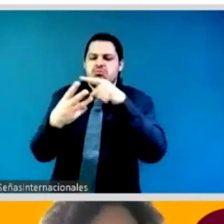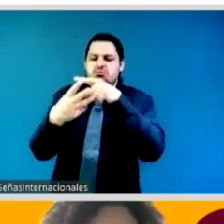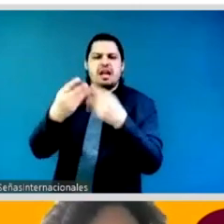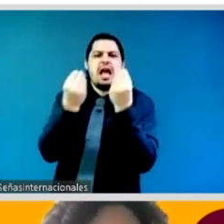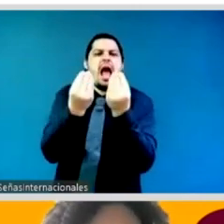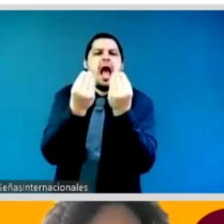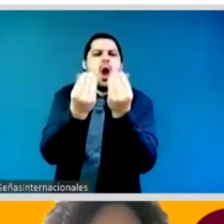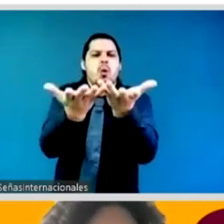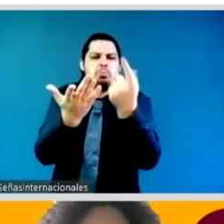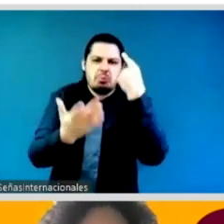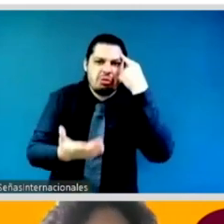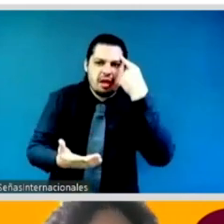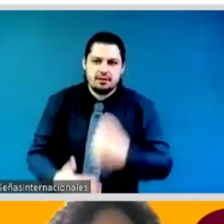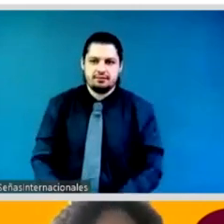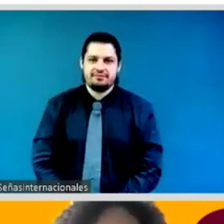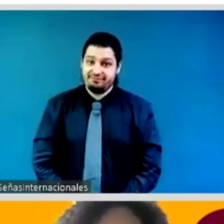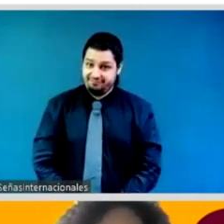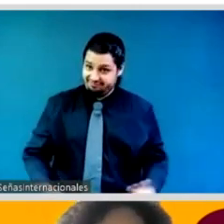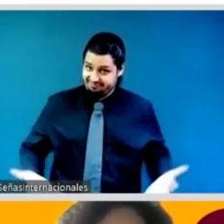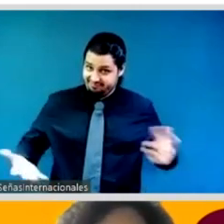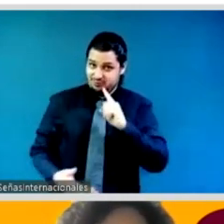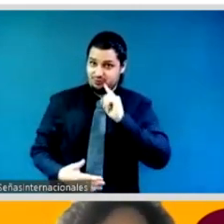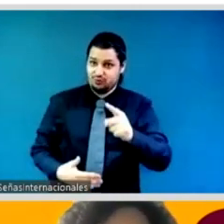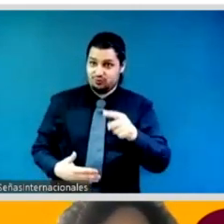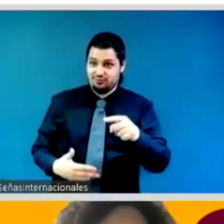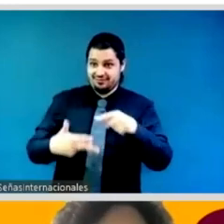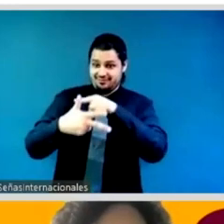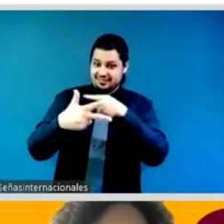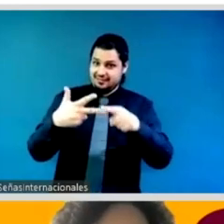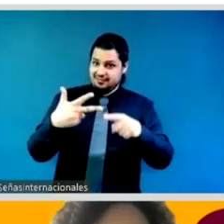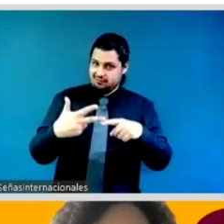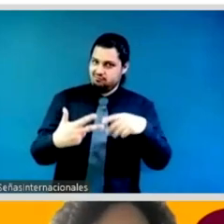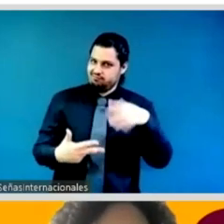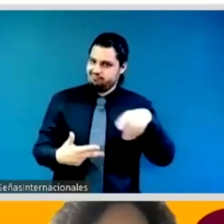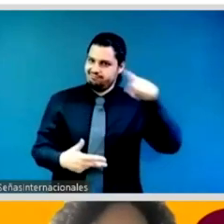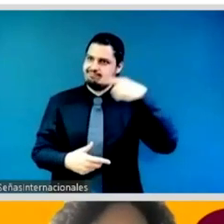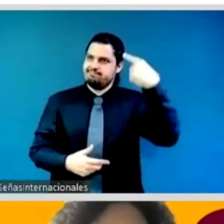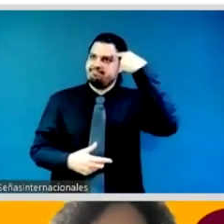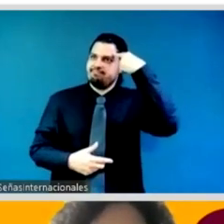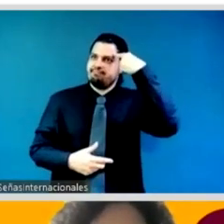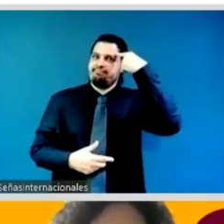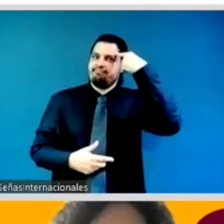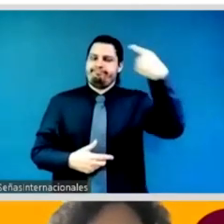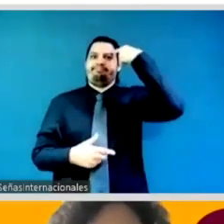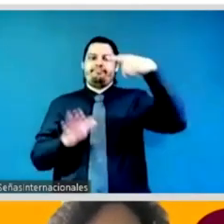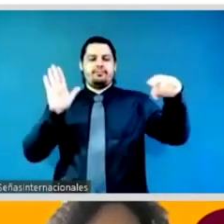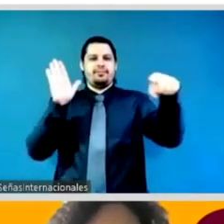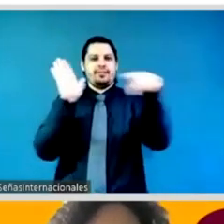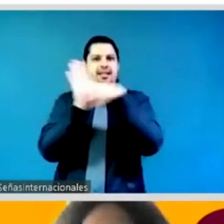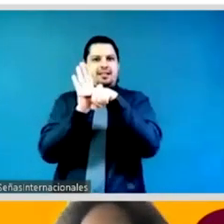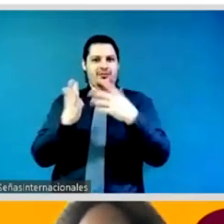um and maybe speaks to some of the questions around and how do we